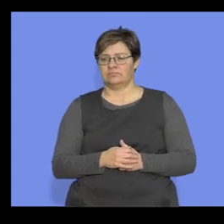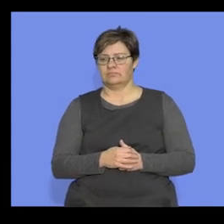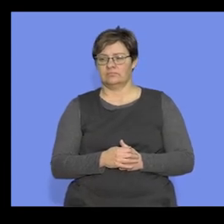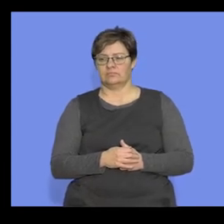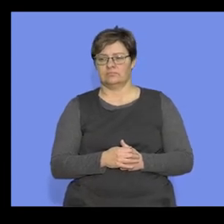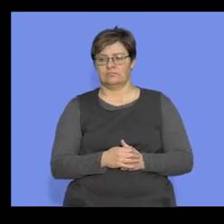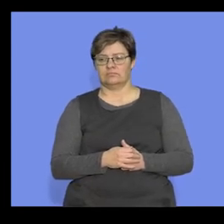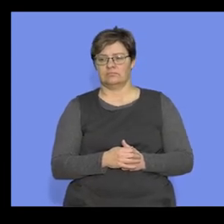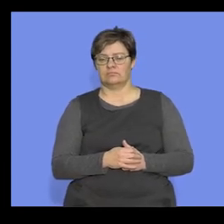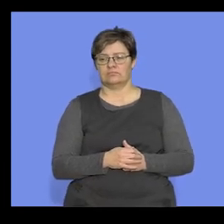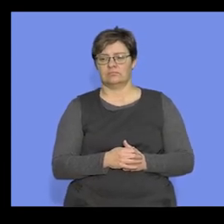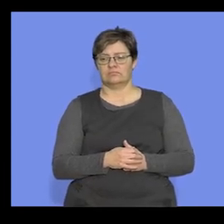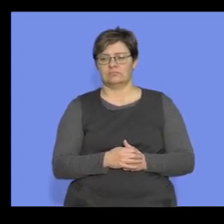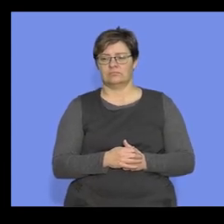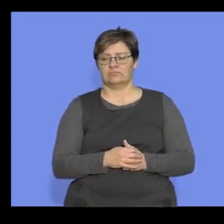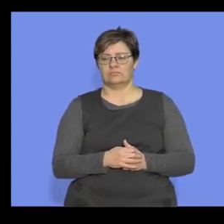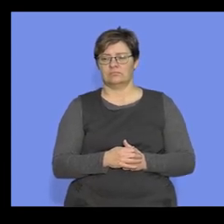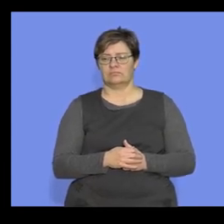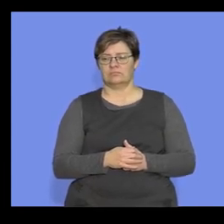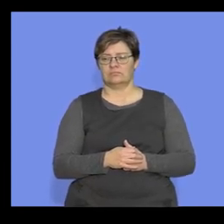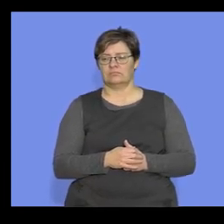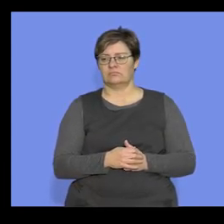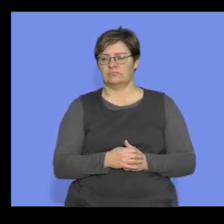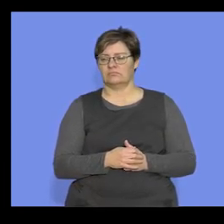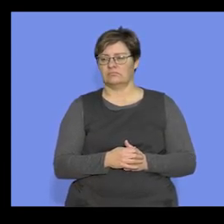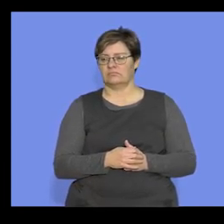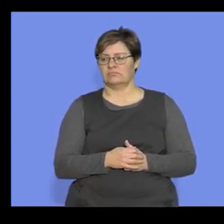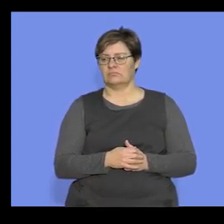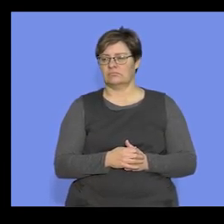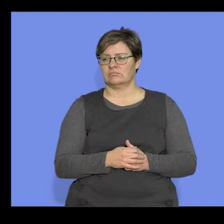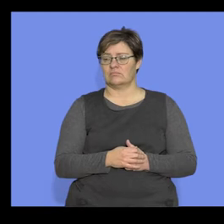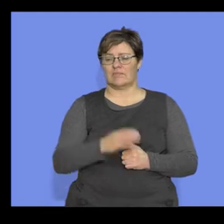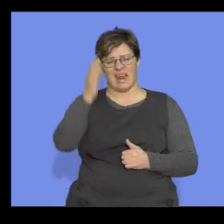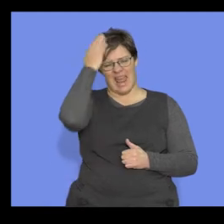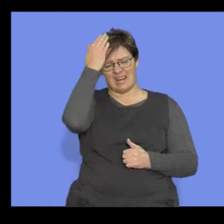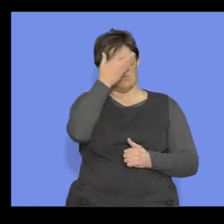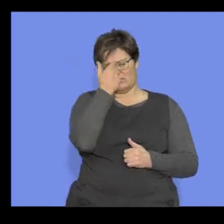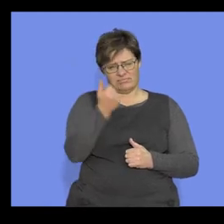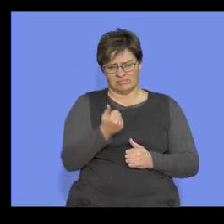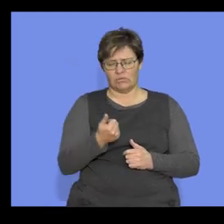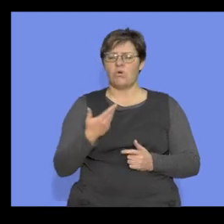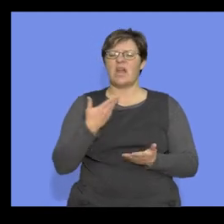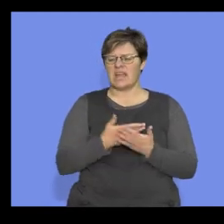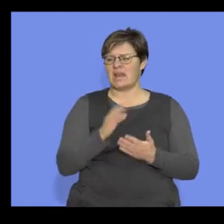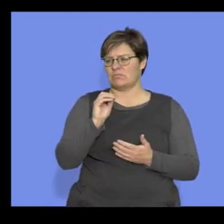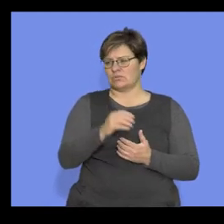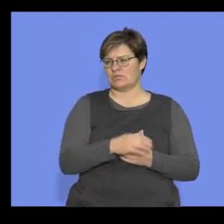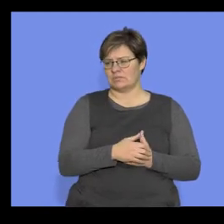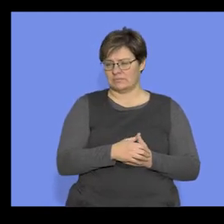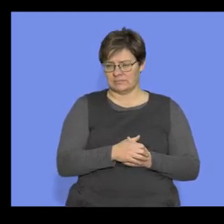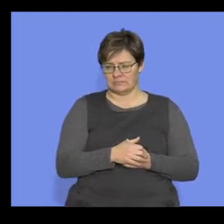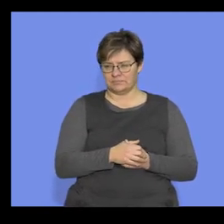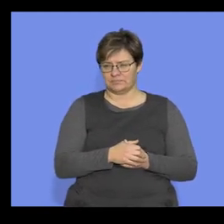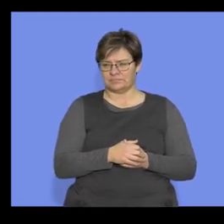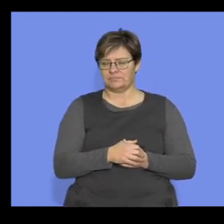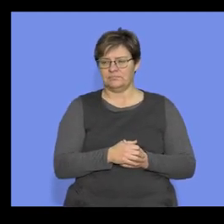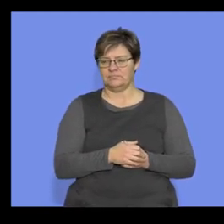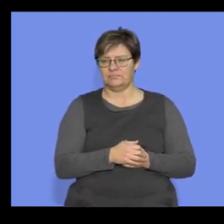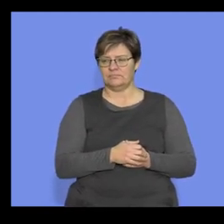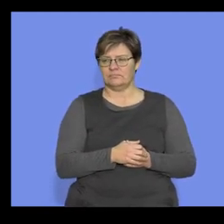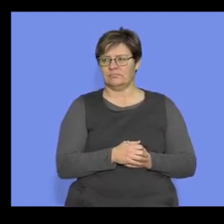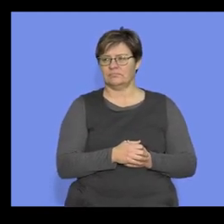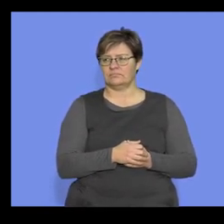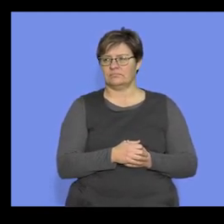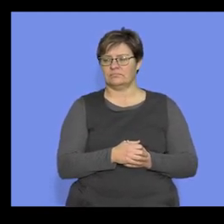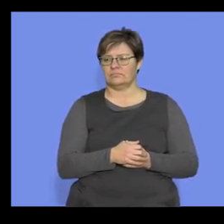I'm going to draw a table. I don't know how picky they are about a heading, but if you want to, you can put your